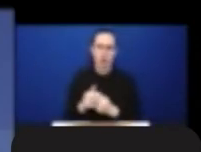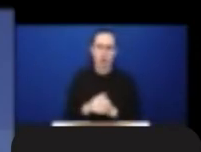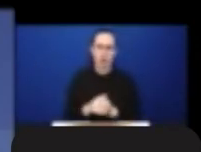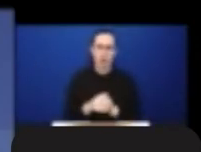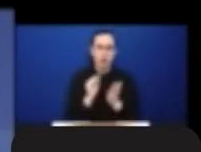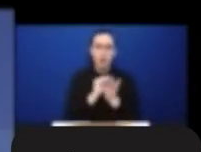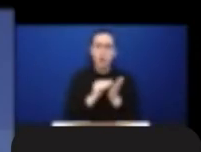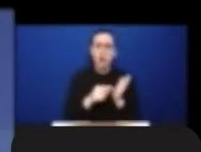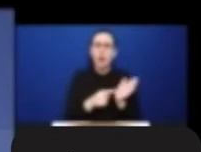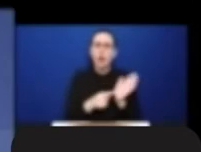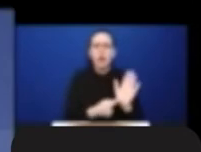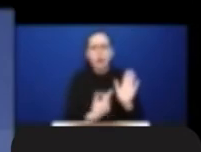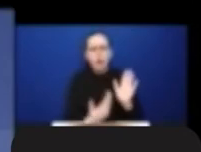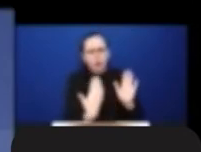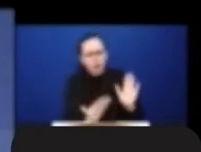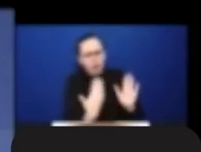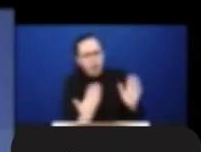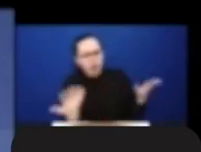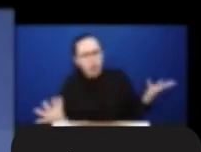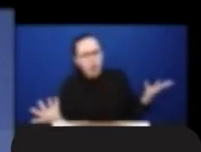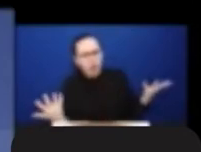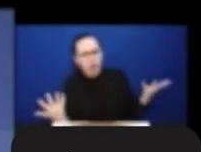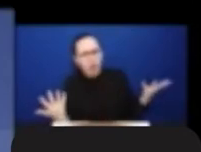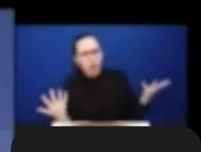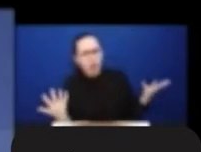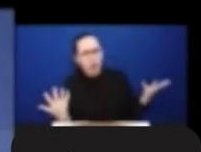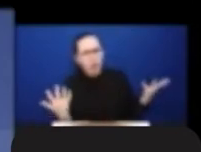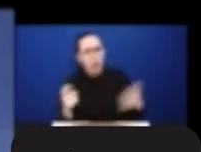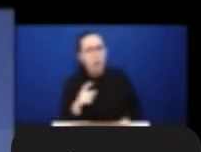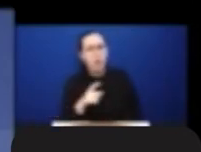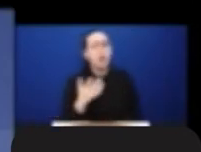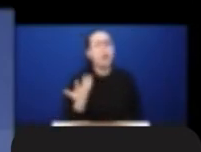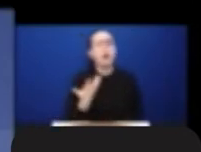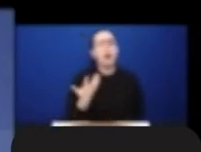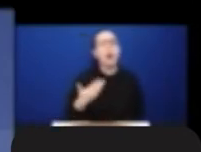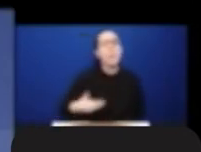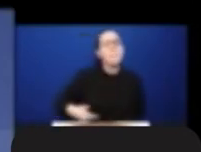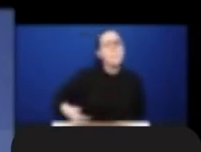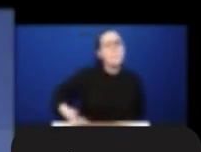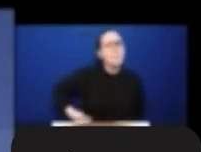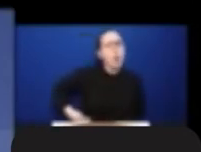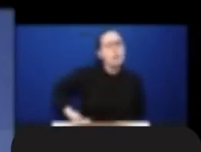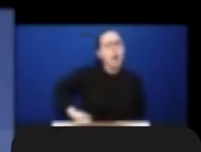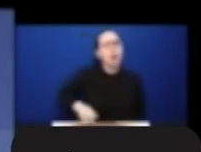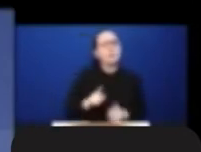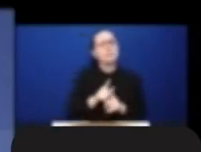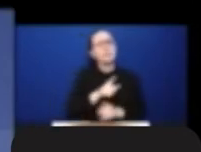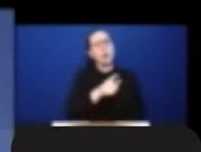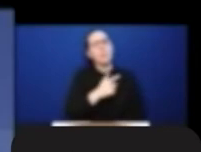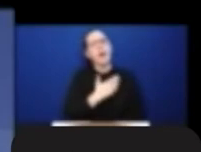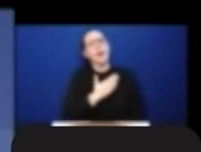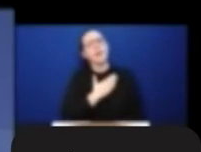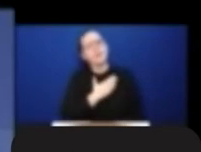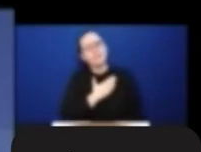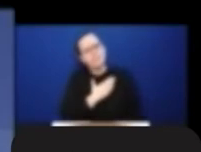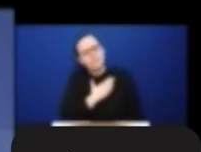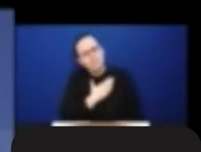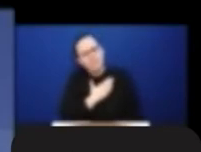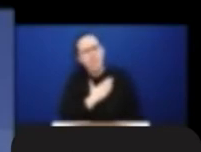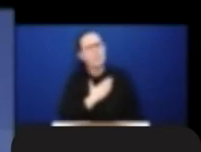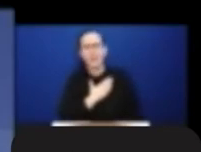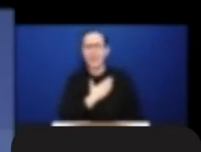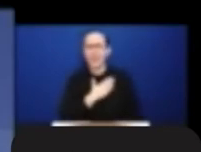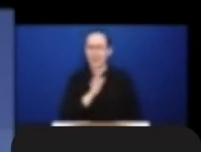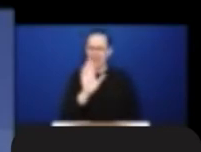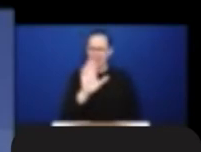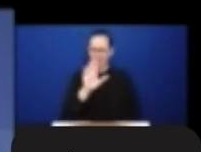a framework based in the CRPD, reflecting goals for health and a full life. Goals that